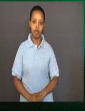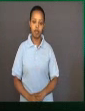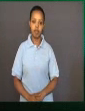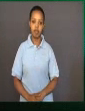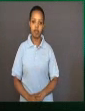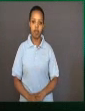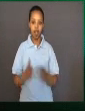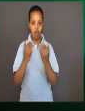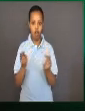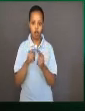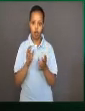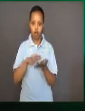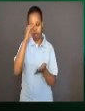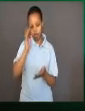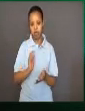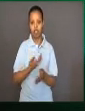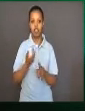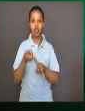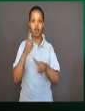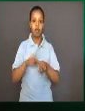Let's get back to our lesson.